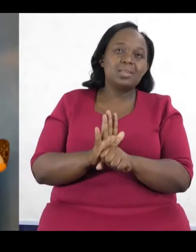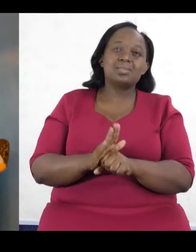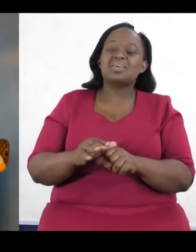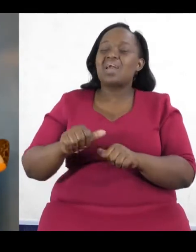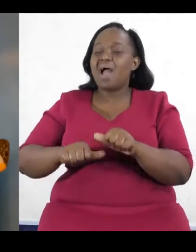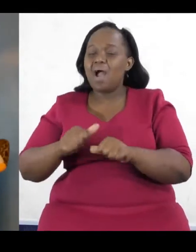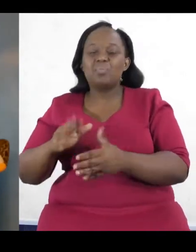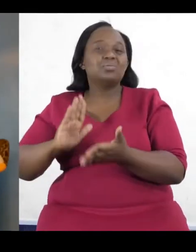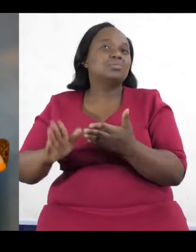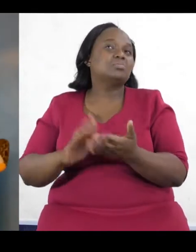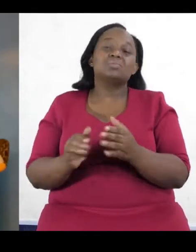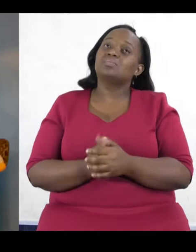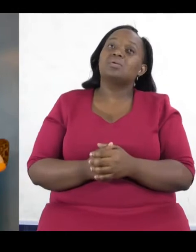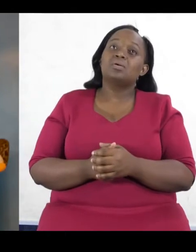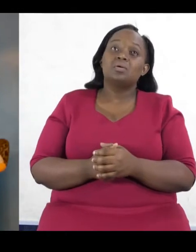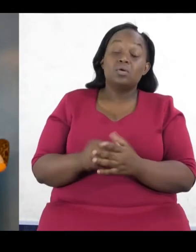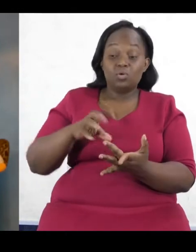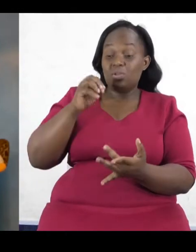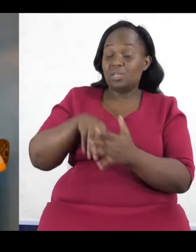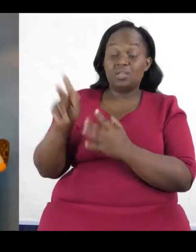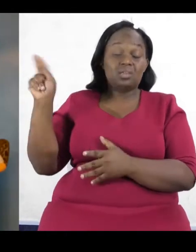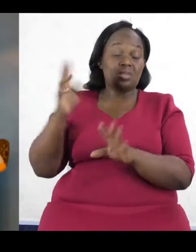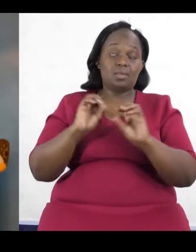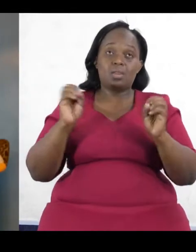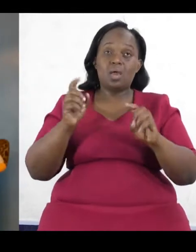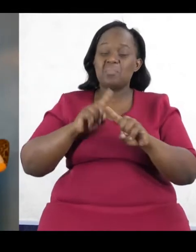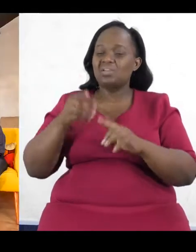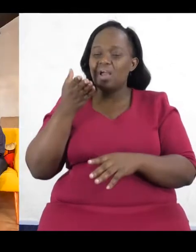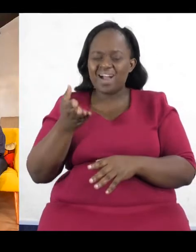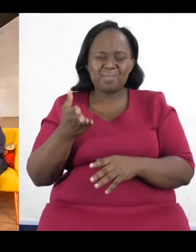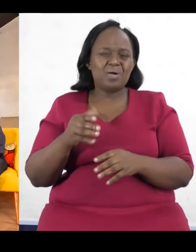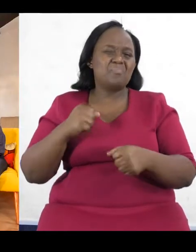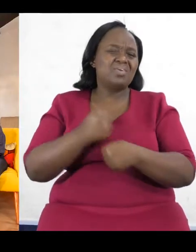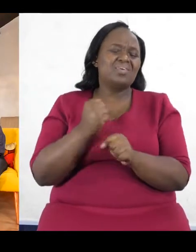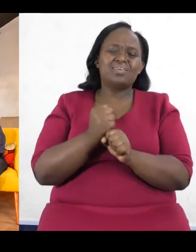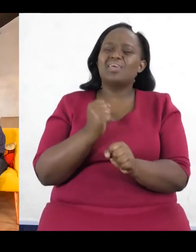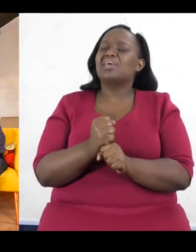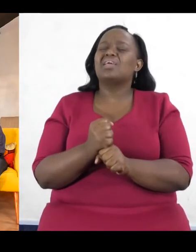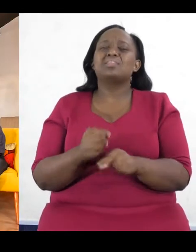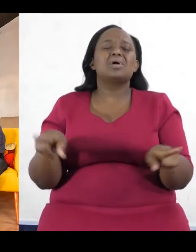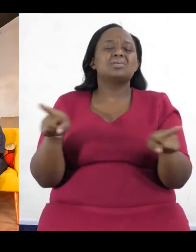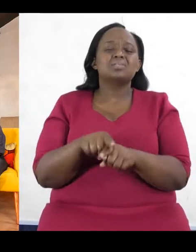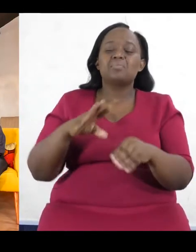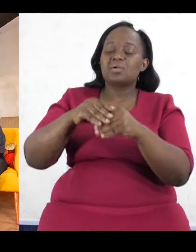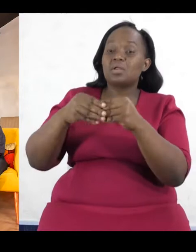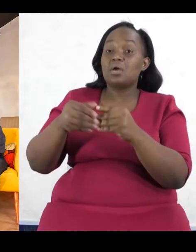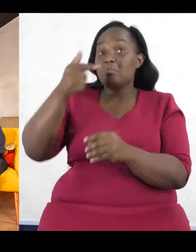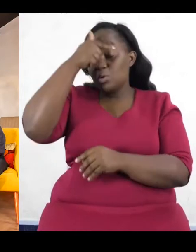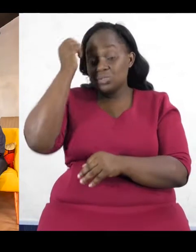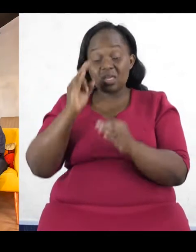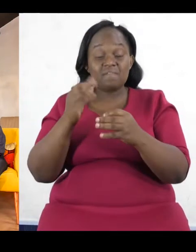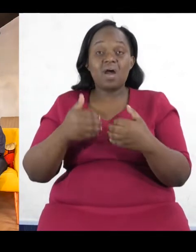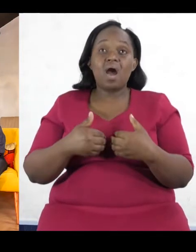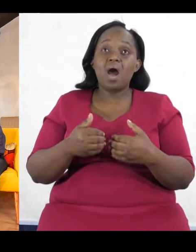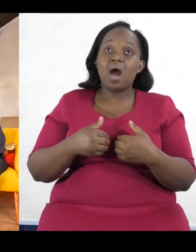I think, we've just made it a dark art. Because you have the best ideas, but just a little bit of spin. Somebody takes a